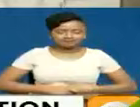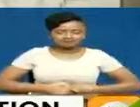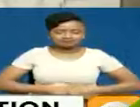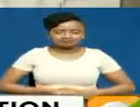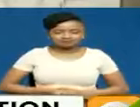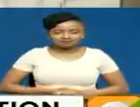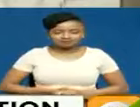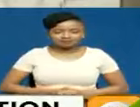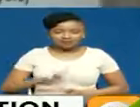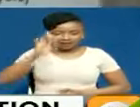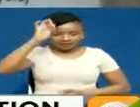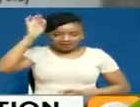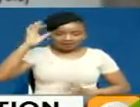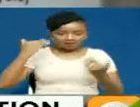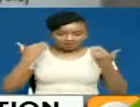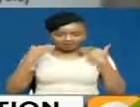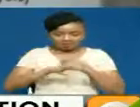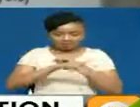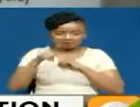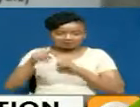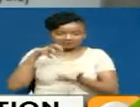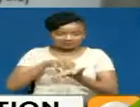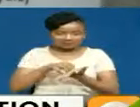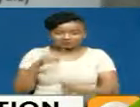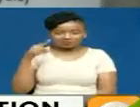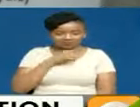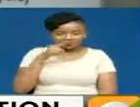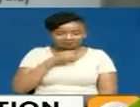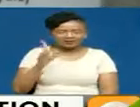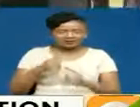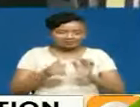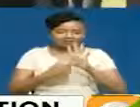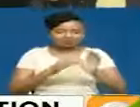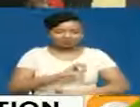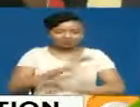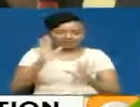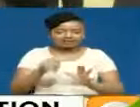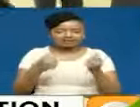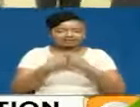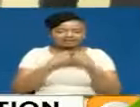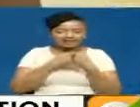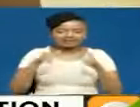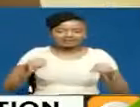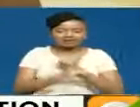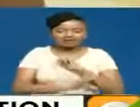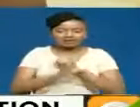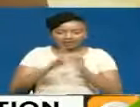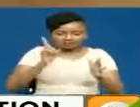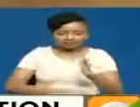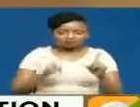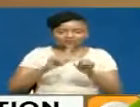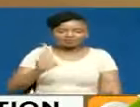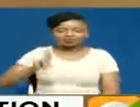With the situation in Nandara and Meru counties being a drop in the ocean of the bigger picture that is the country's COVID-19 reality,